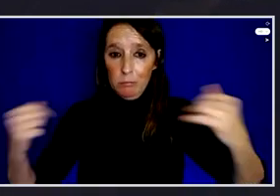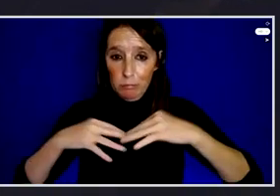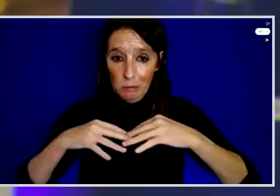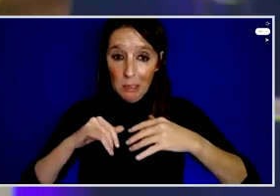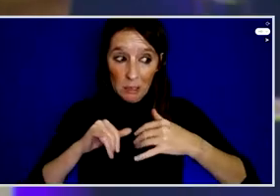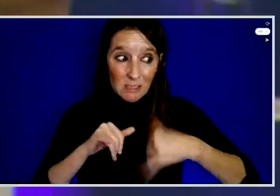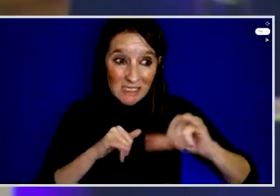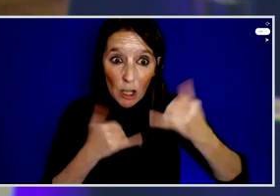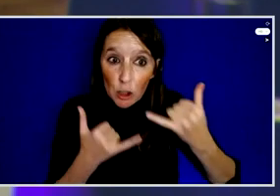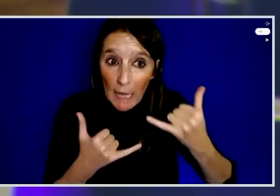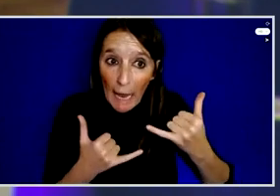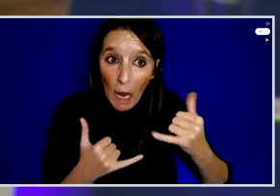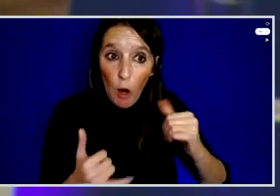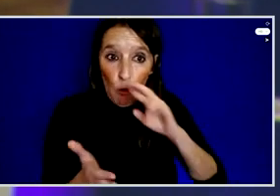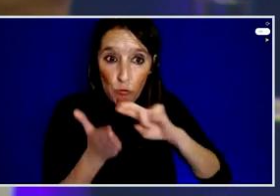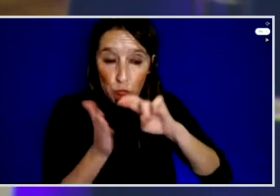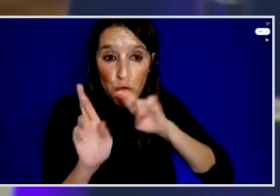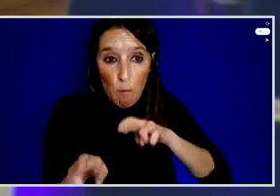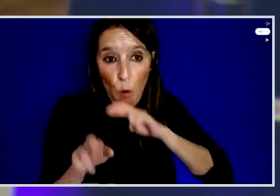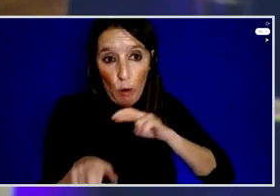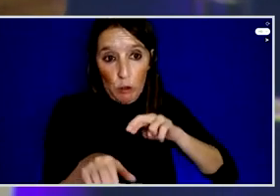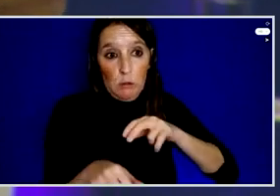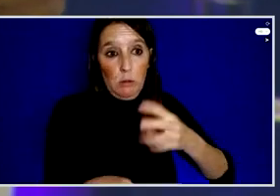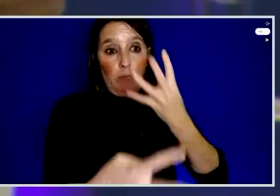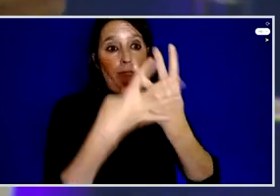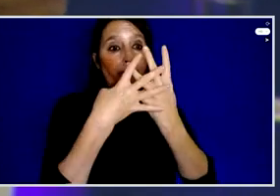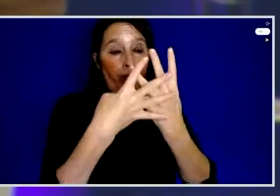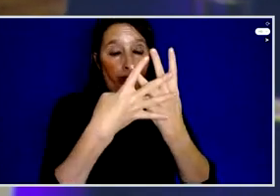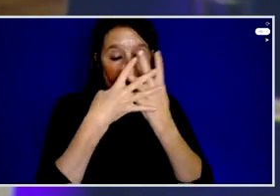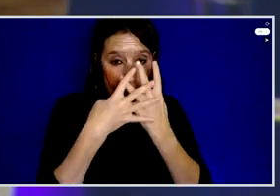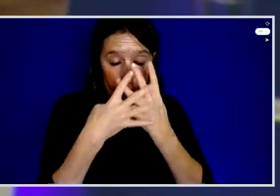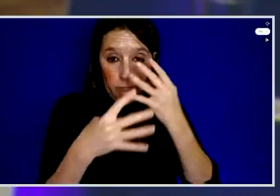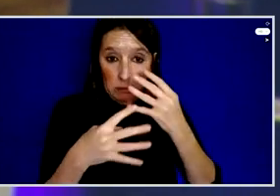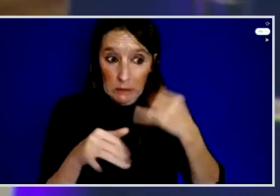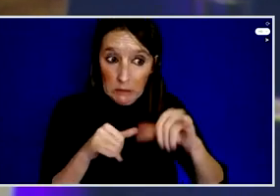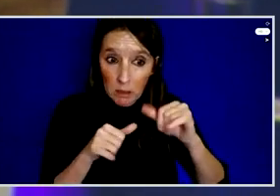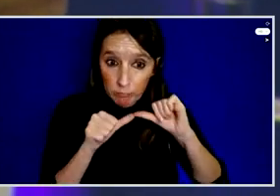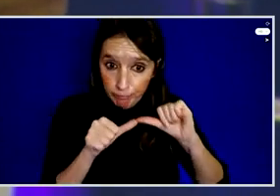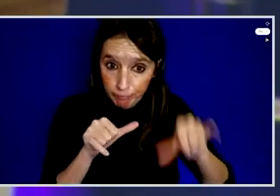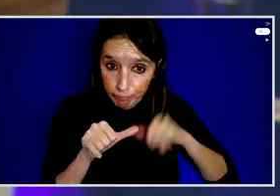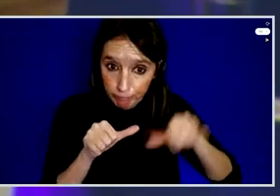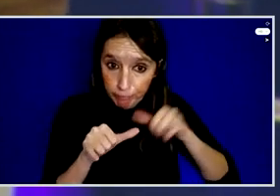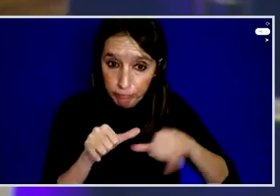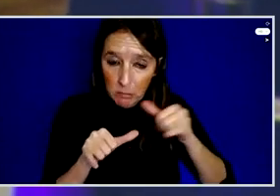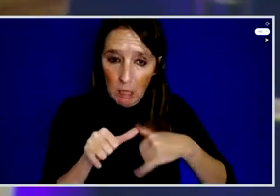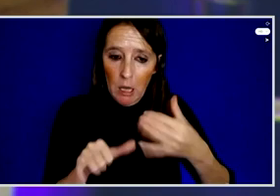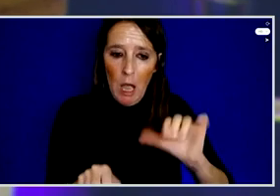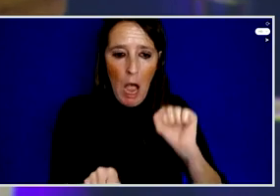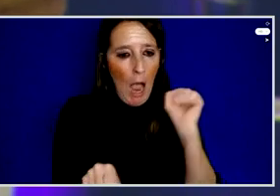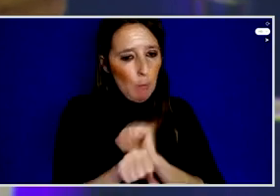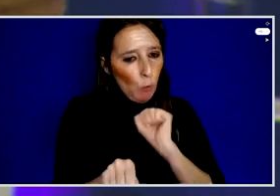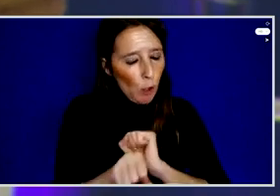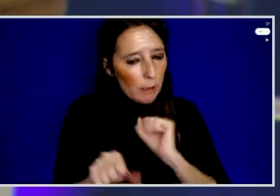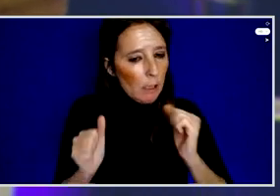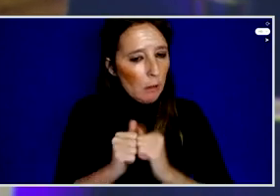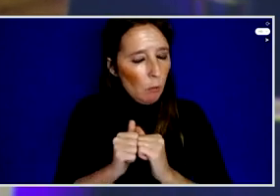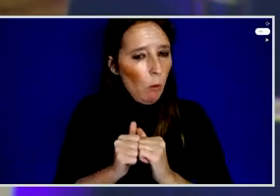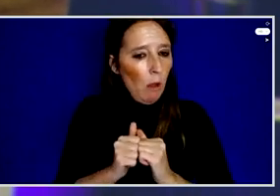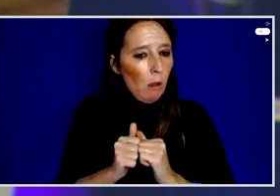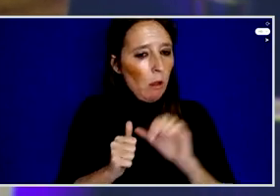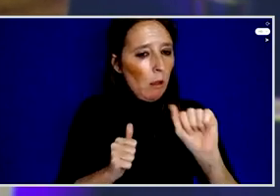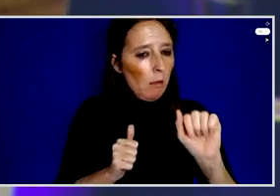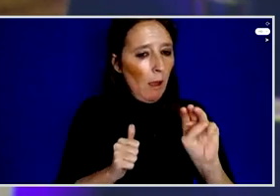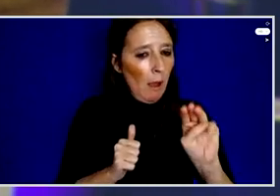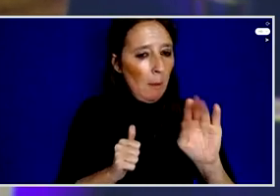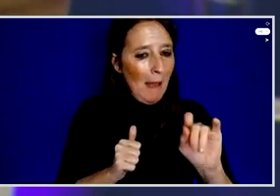Like, I'm working with the big newspapers, high-circulated daily in Bangladesh. called Protho Malo. So, my editor also got